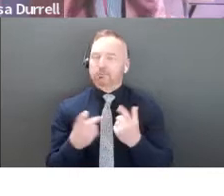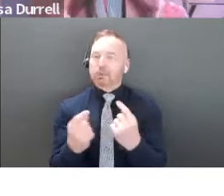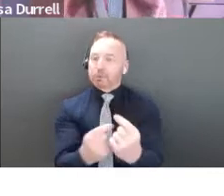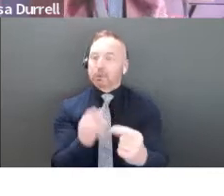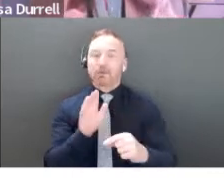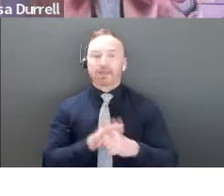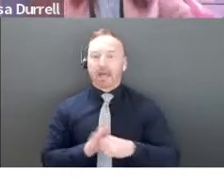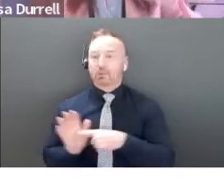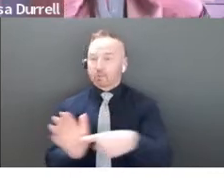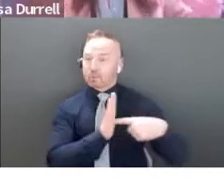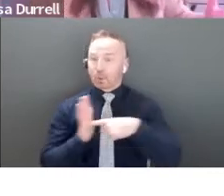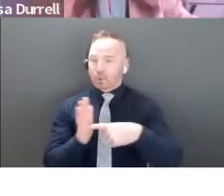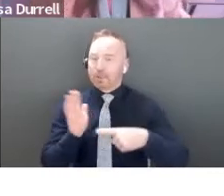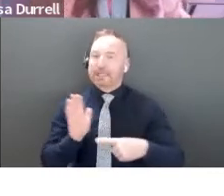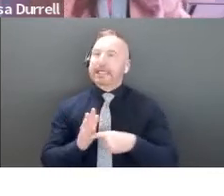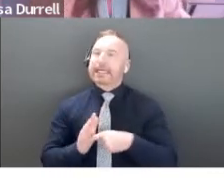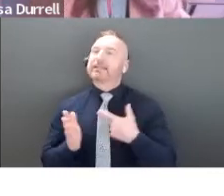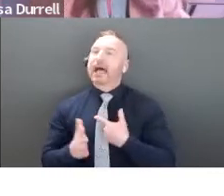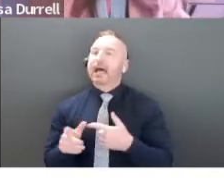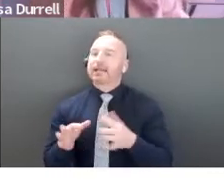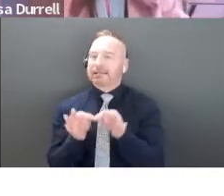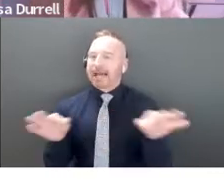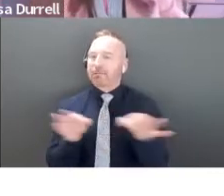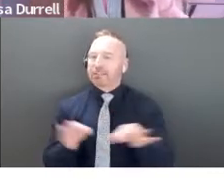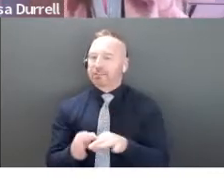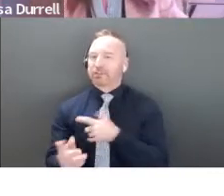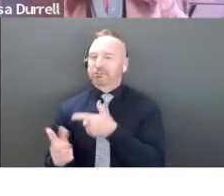language that can help you tell that story.